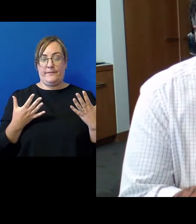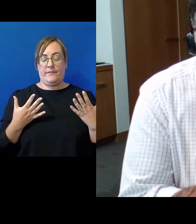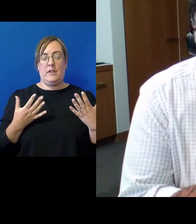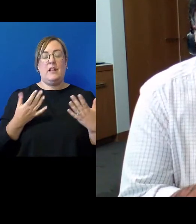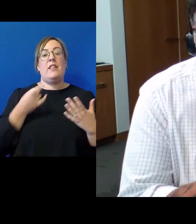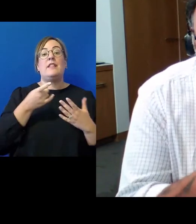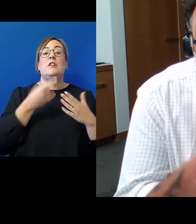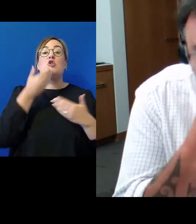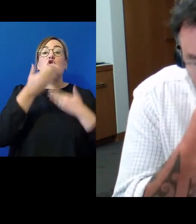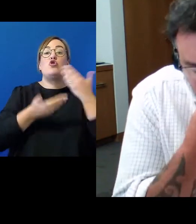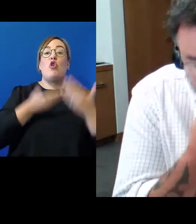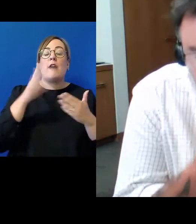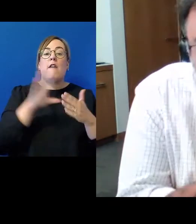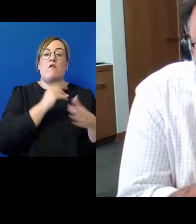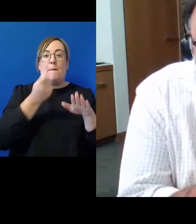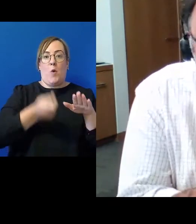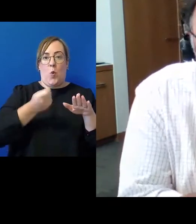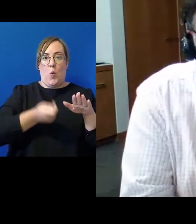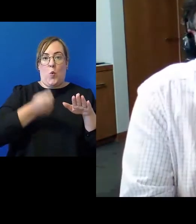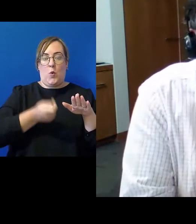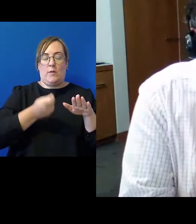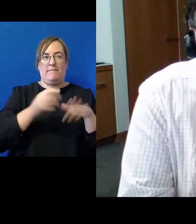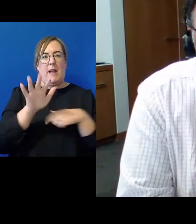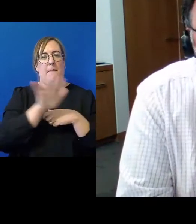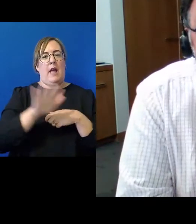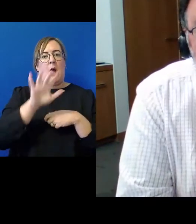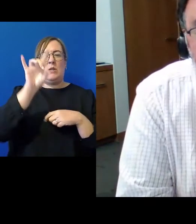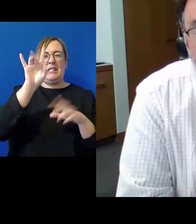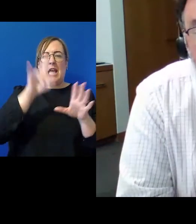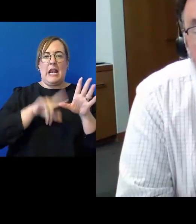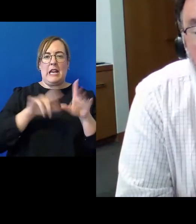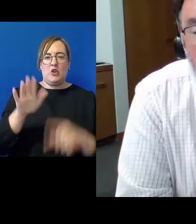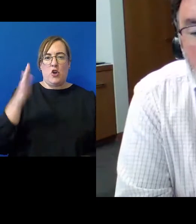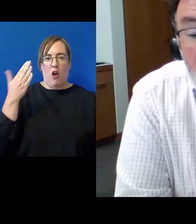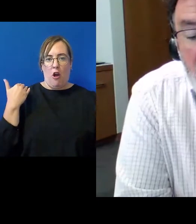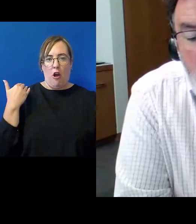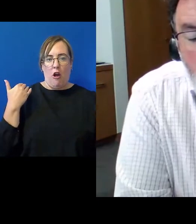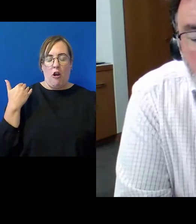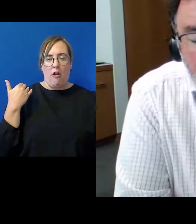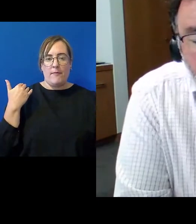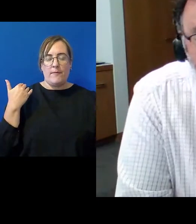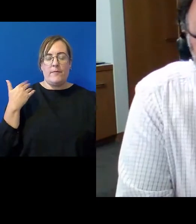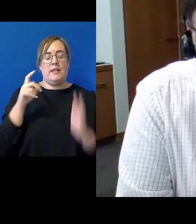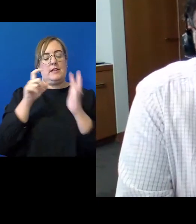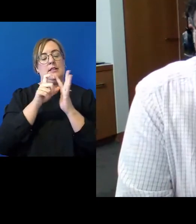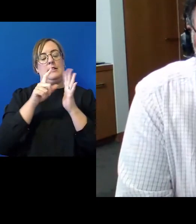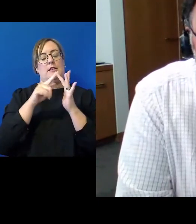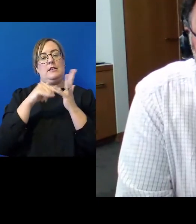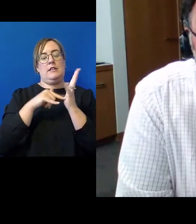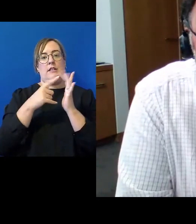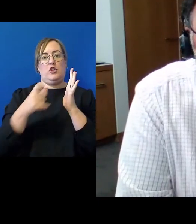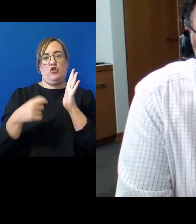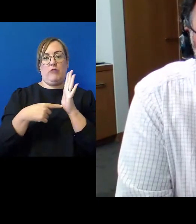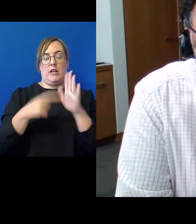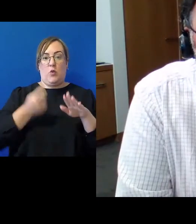so bear with me about a decade ago the district court which is you know the